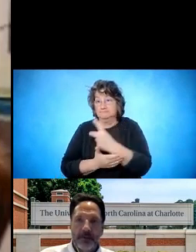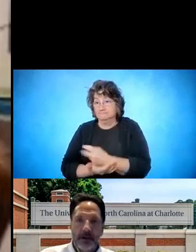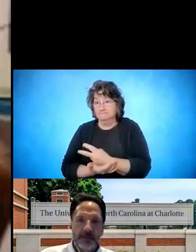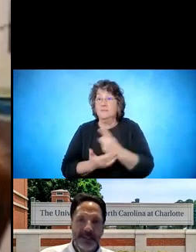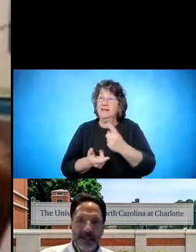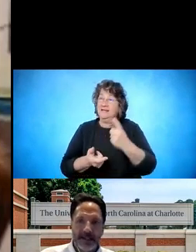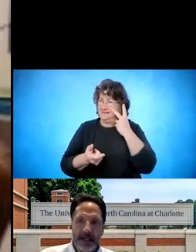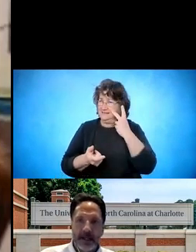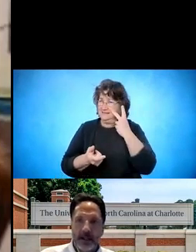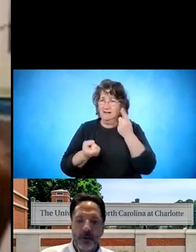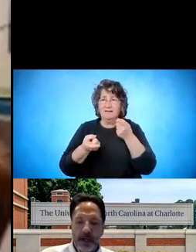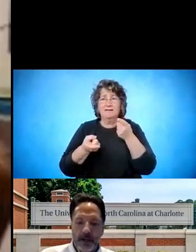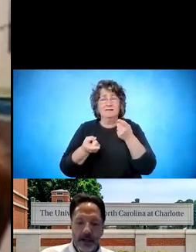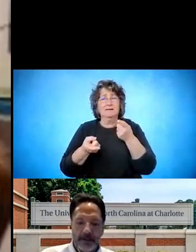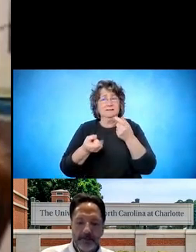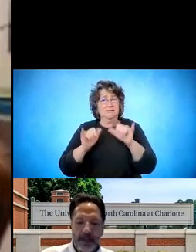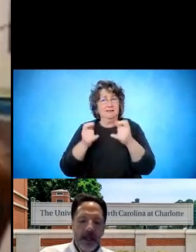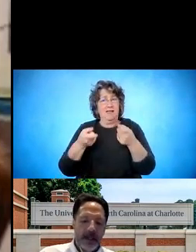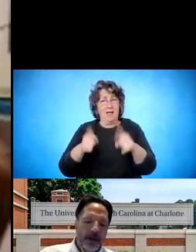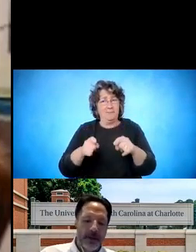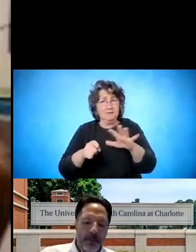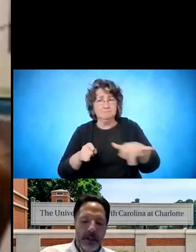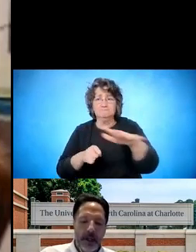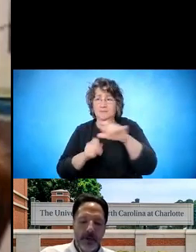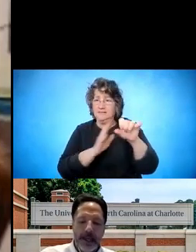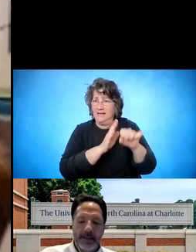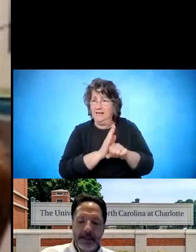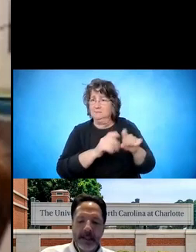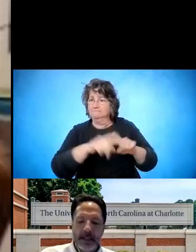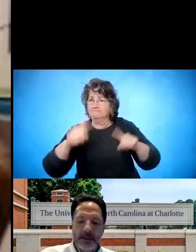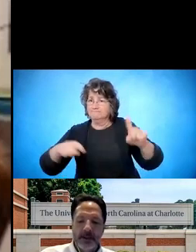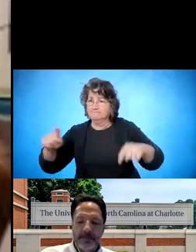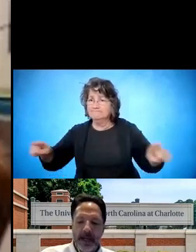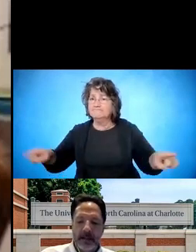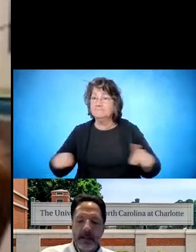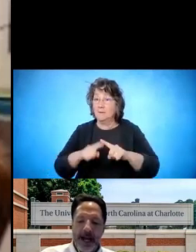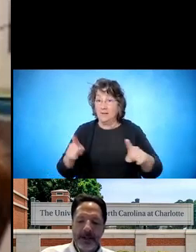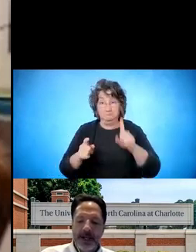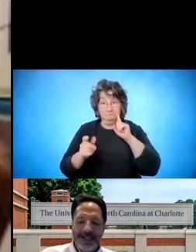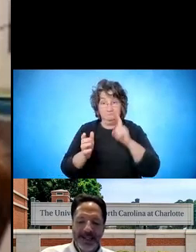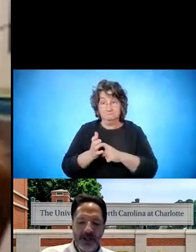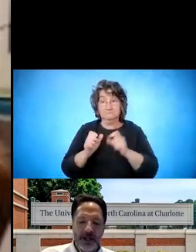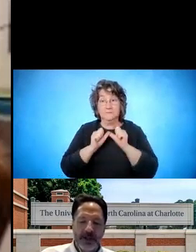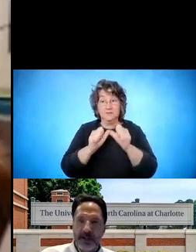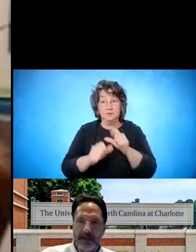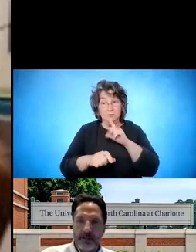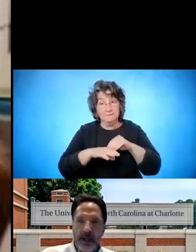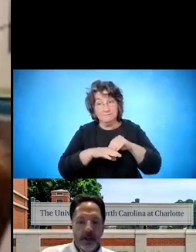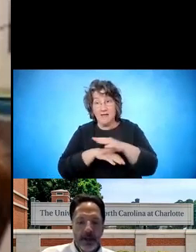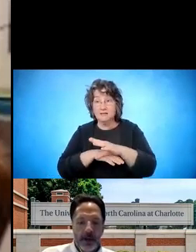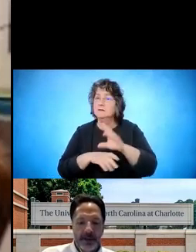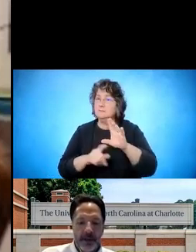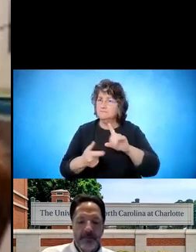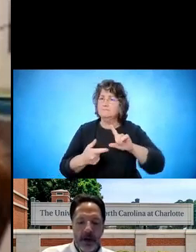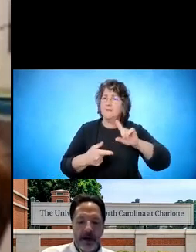it really varies from state to state and local areas. It's also important to note that this continues to affect not just the education system,